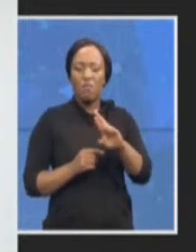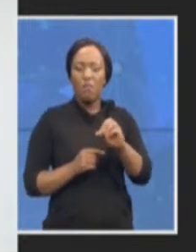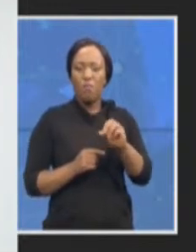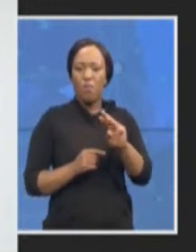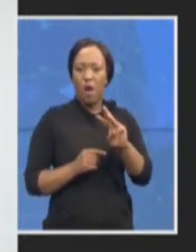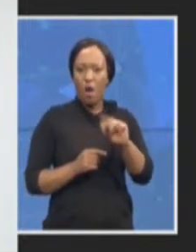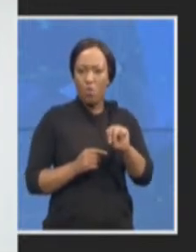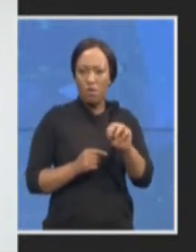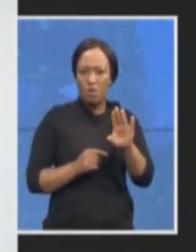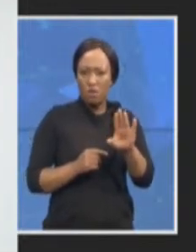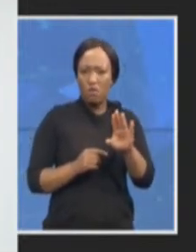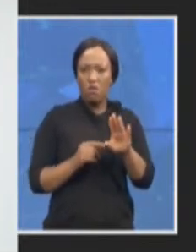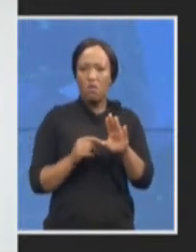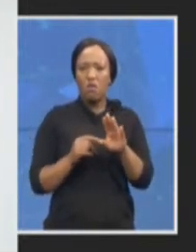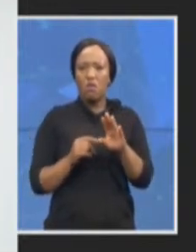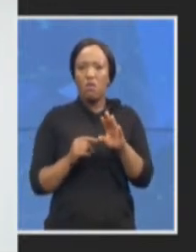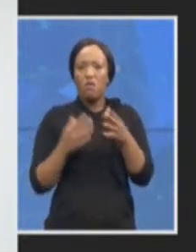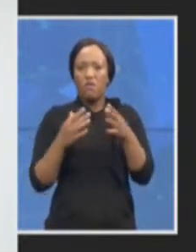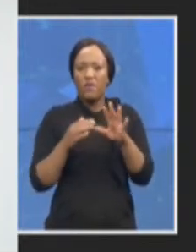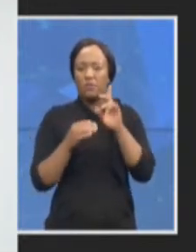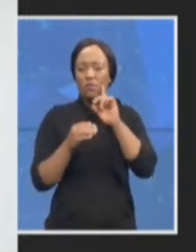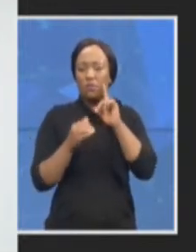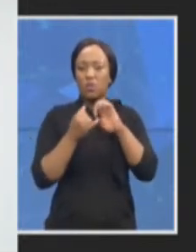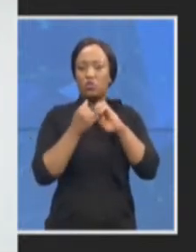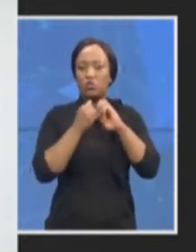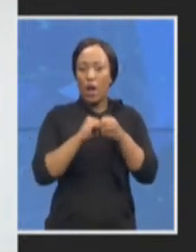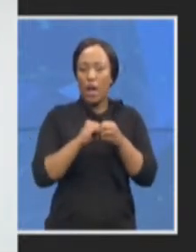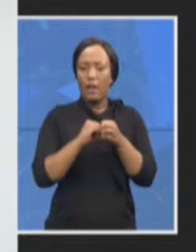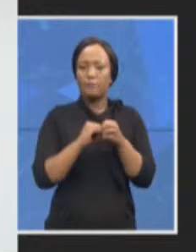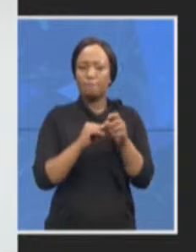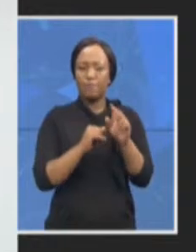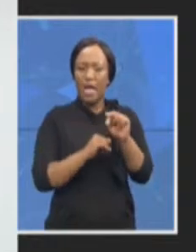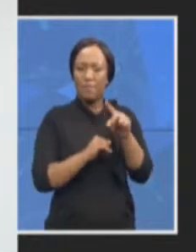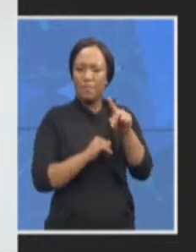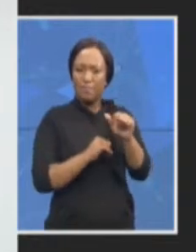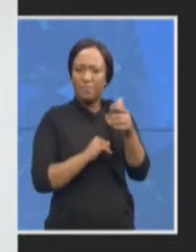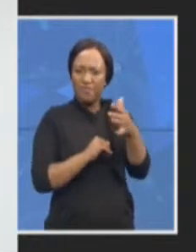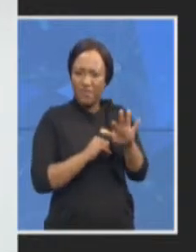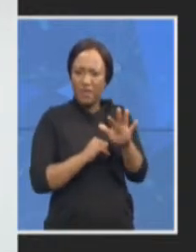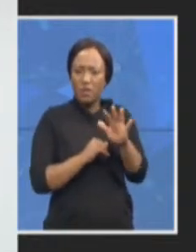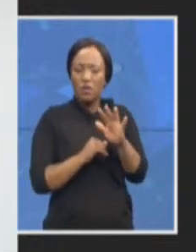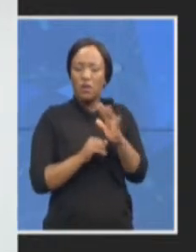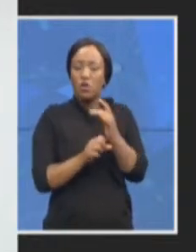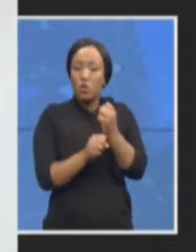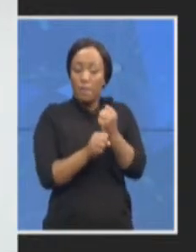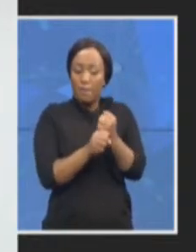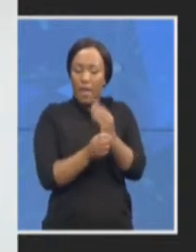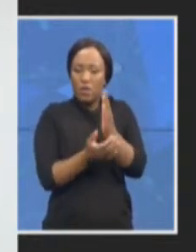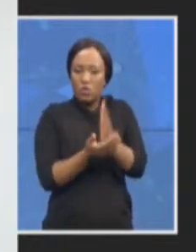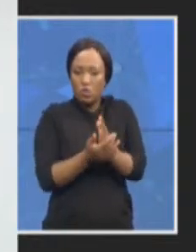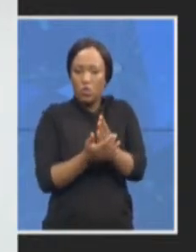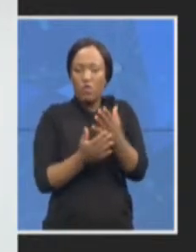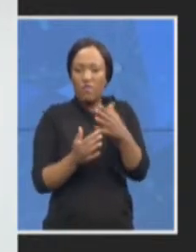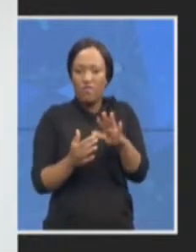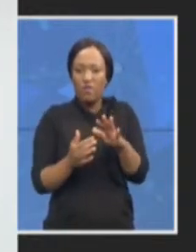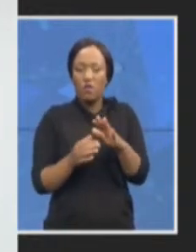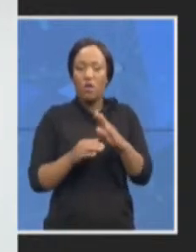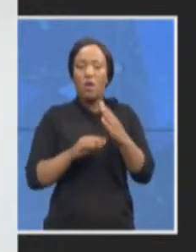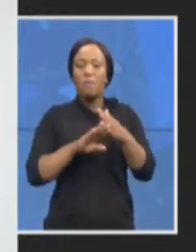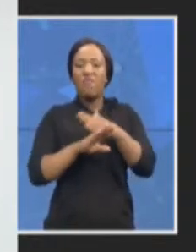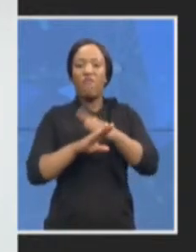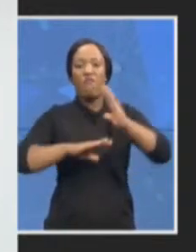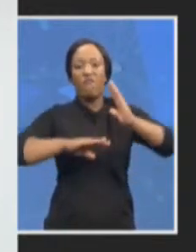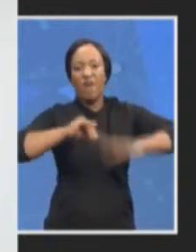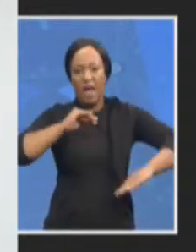prosecution had to do to actually ensure that we went from a fine that was imposed in the high court to